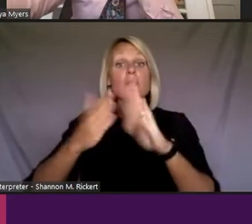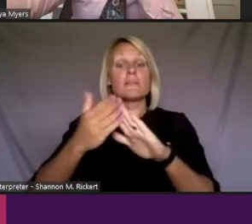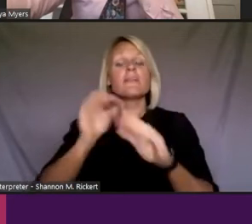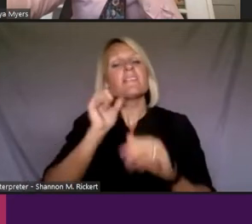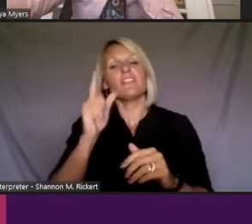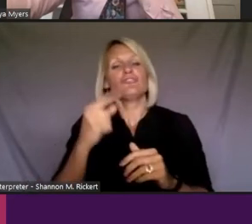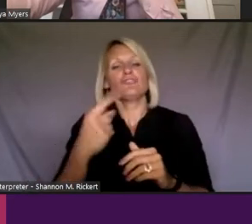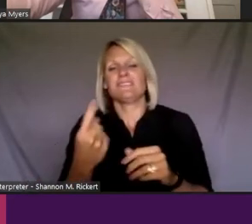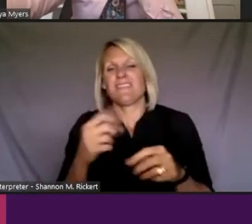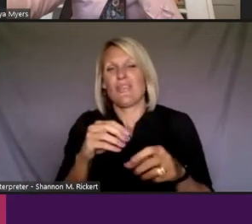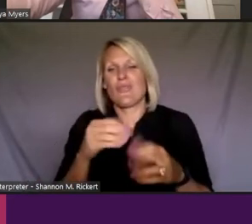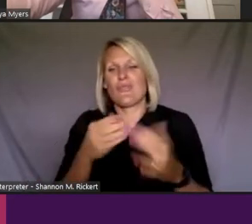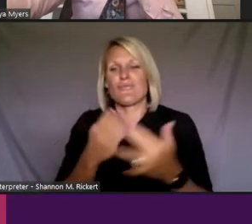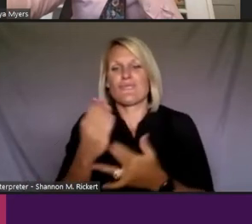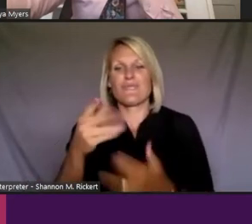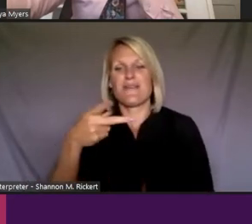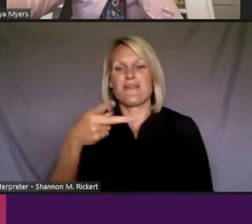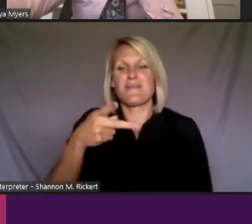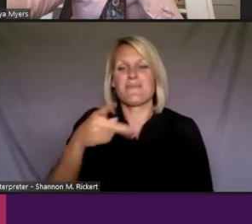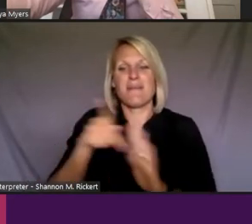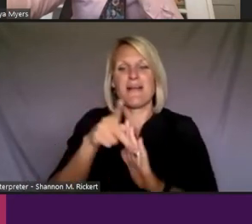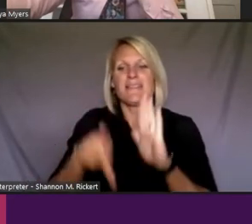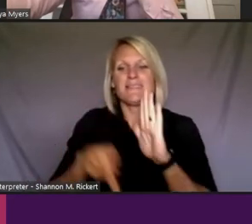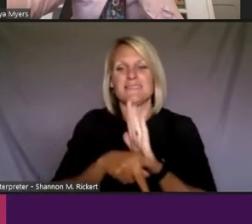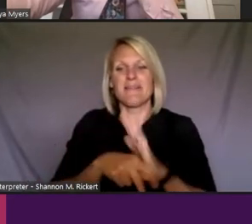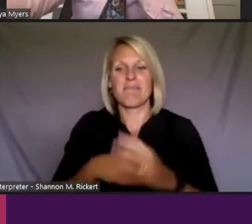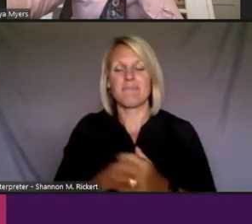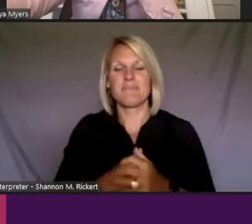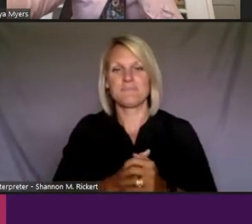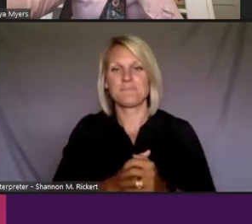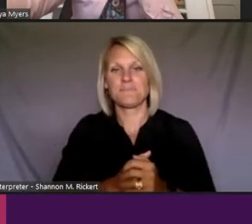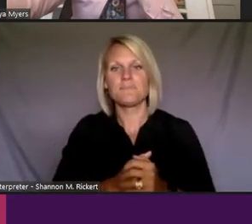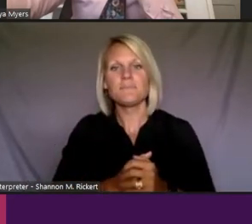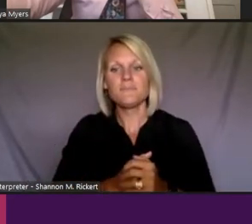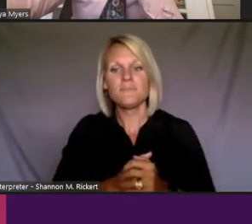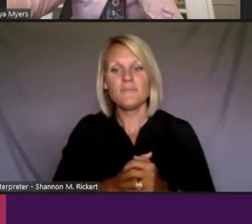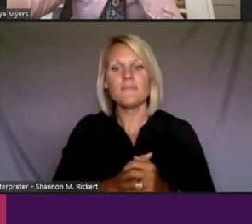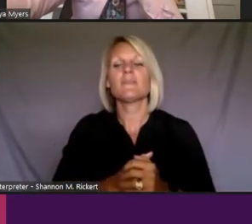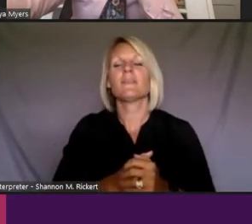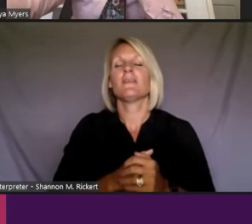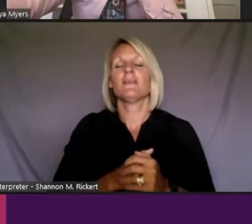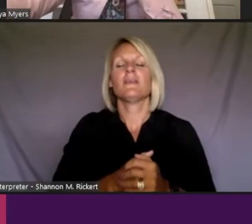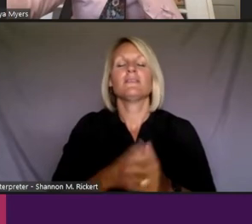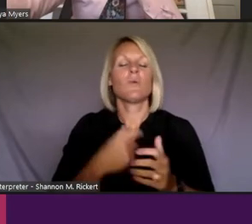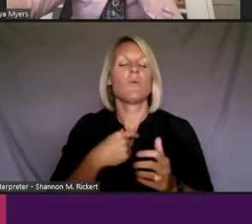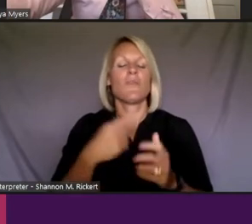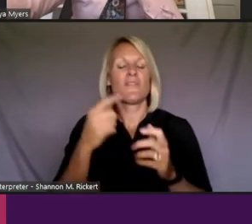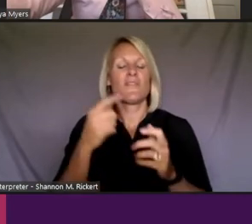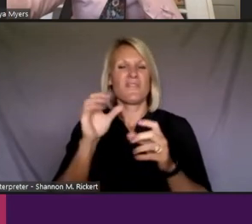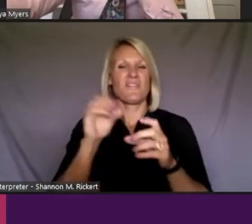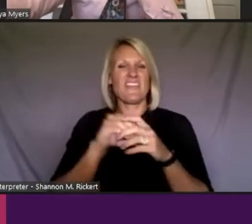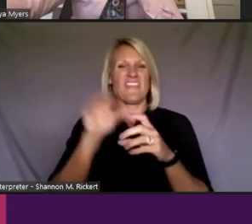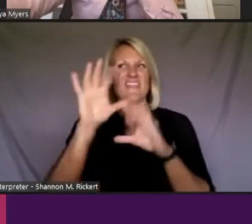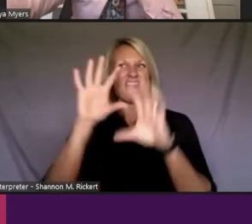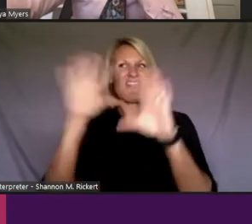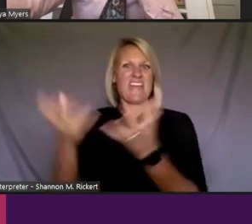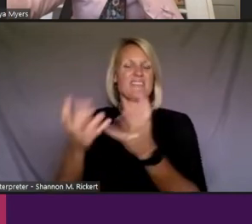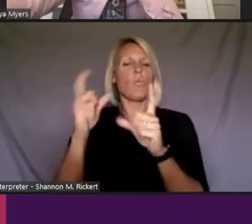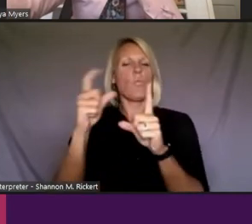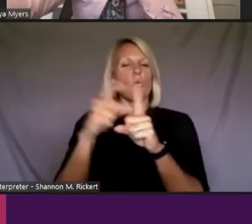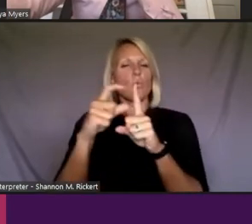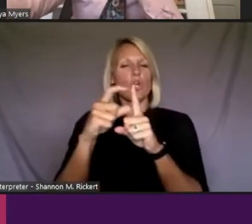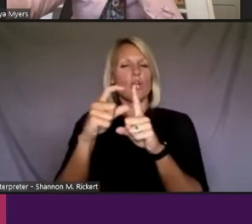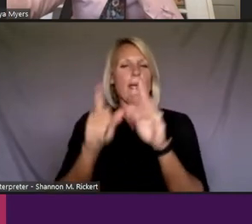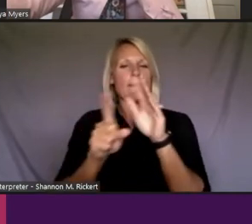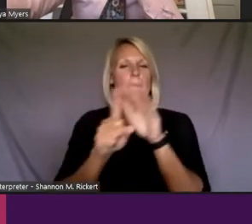through policy. So I want to open that up because what I hear in that is a word that Travis bought into this conversation earlier, and that is humanity,